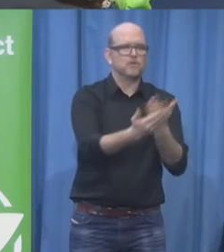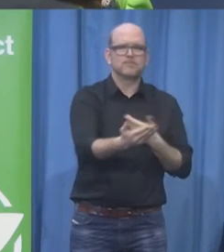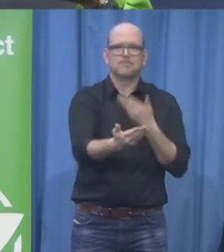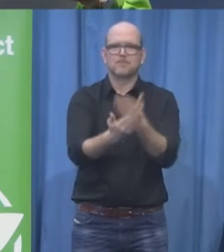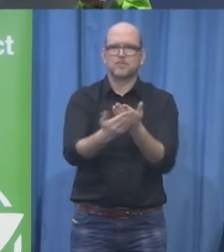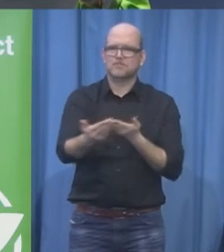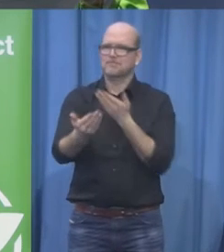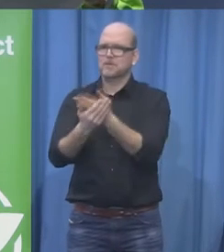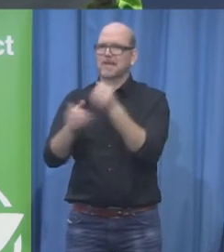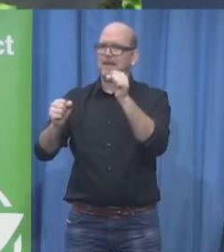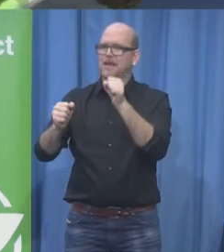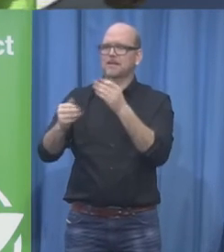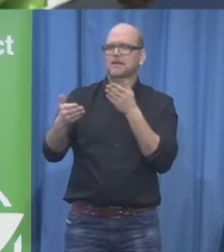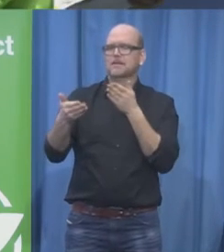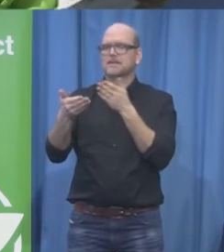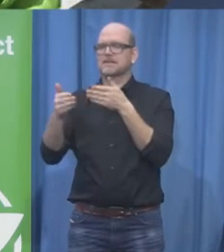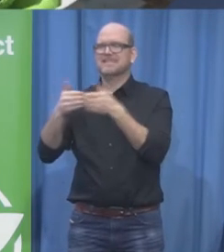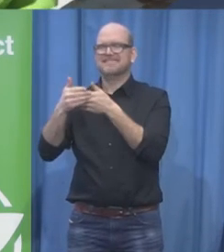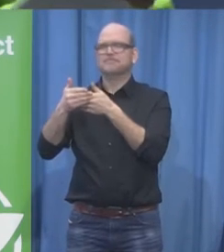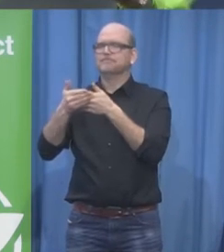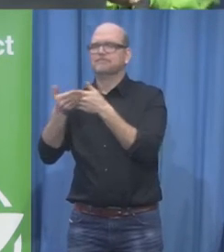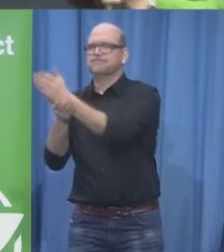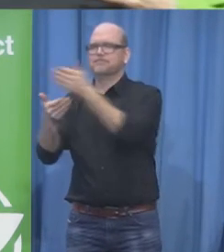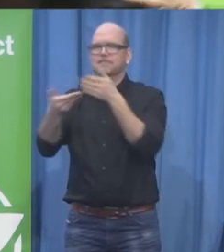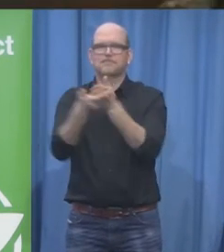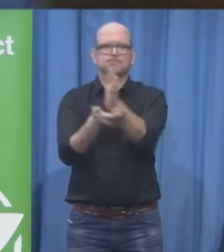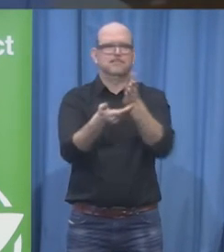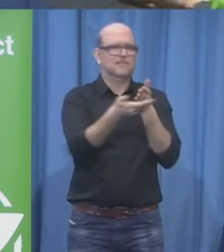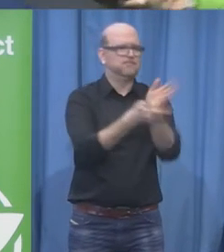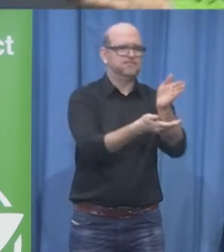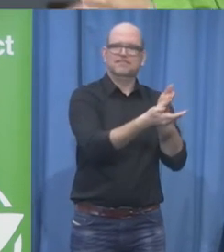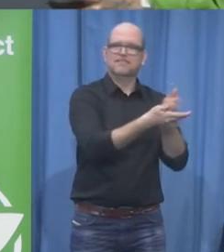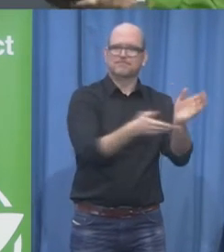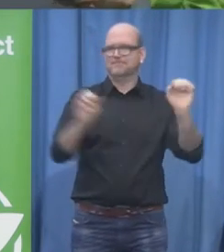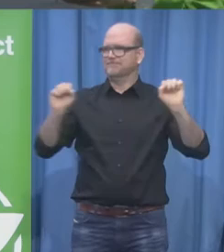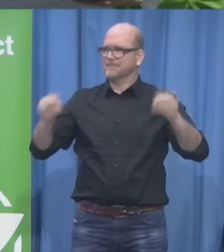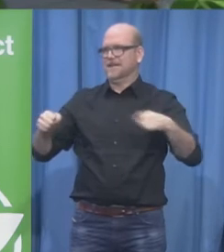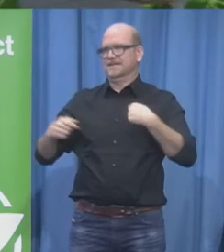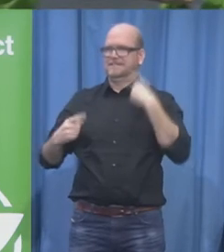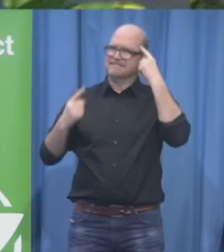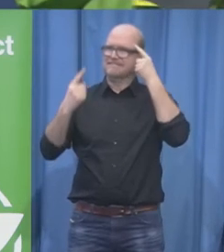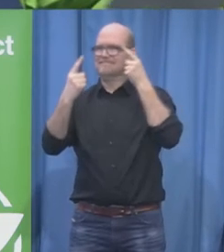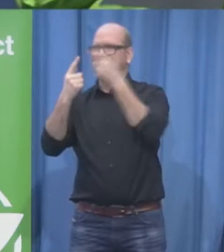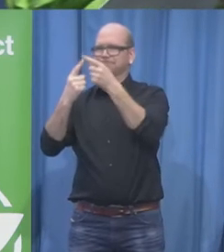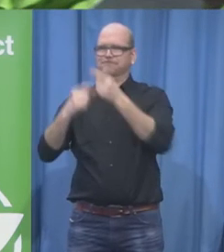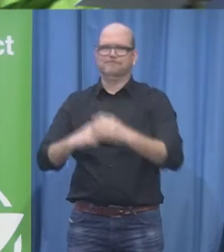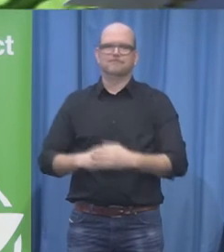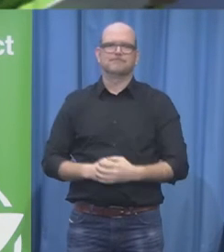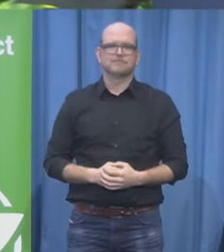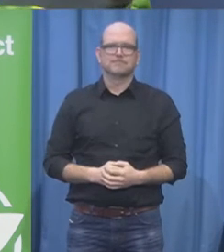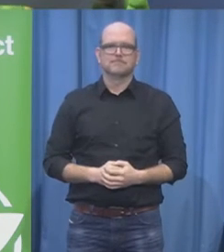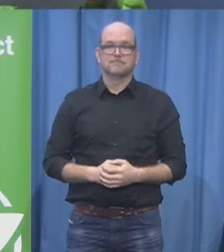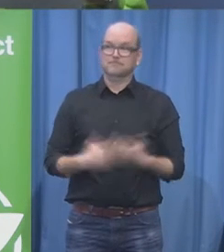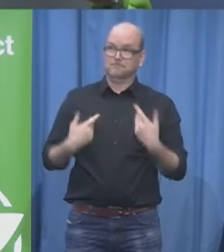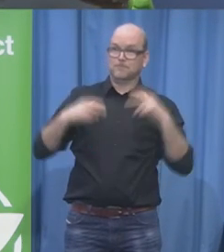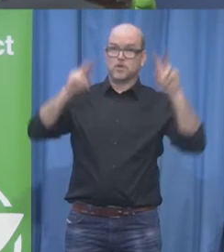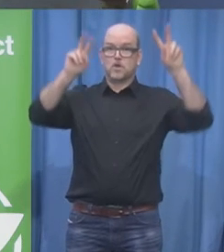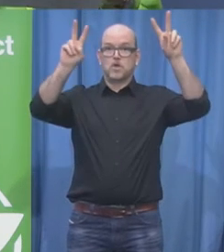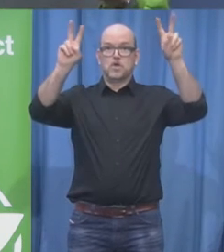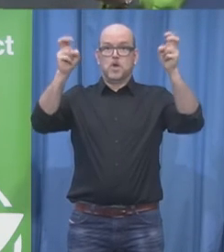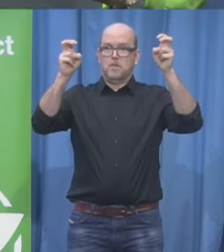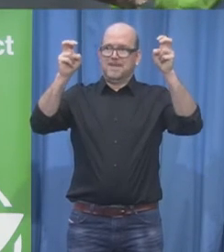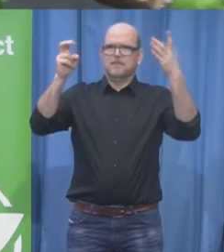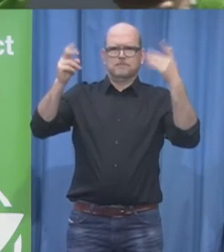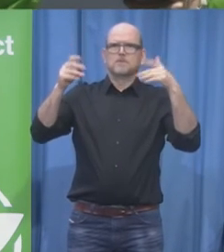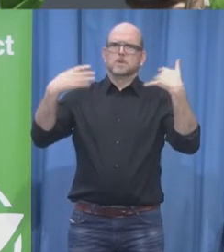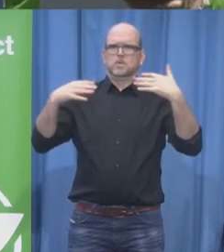this is personally a very important topic to me because I was an Accenture management consultant when I